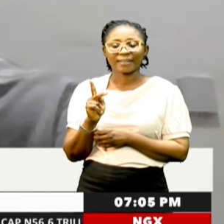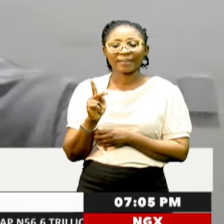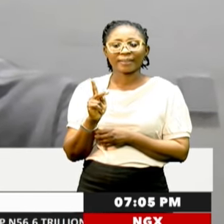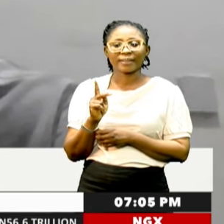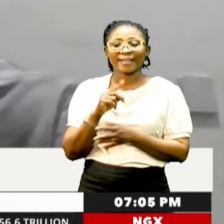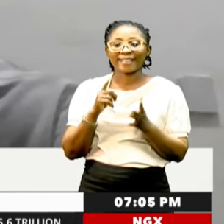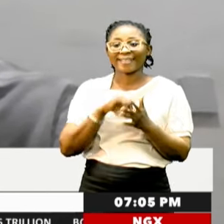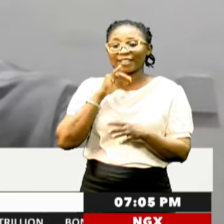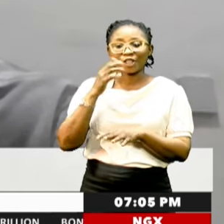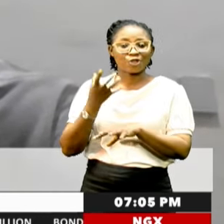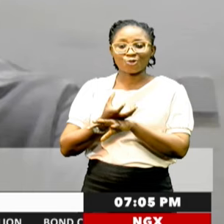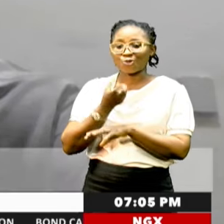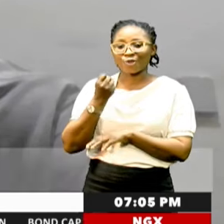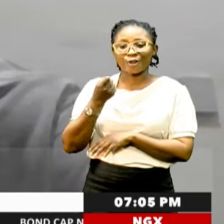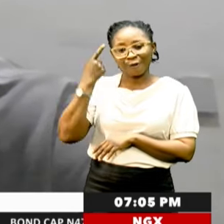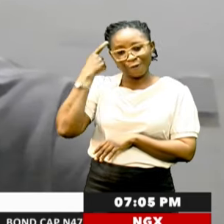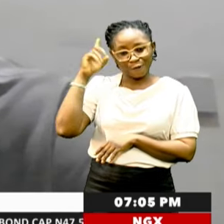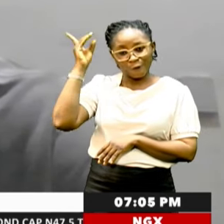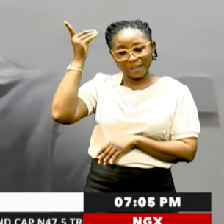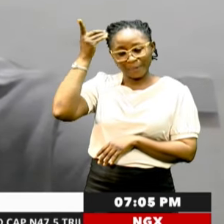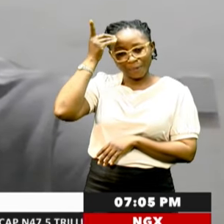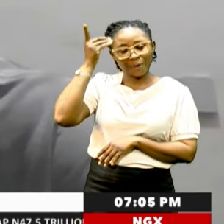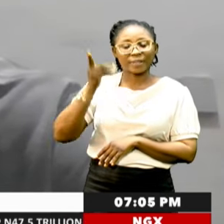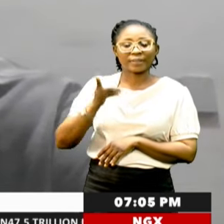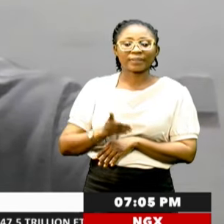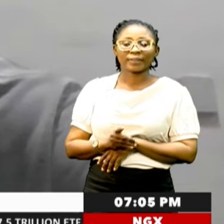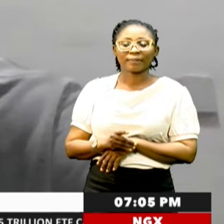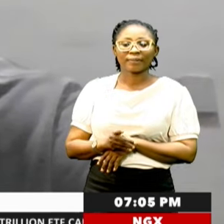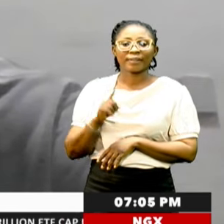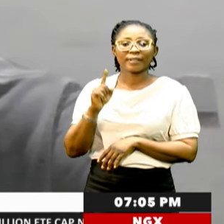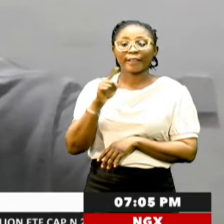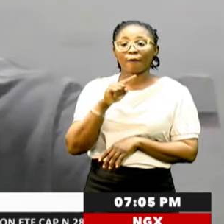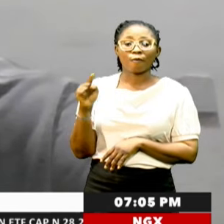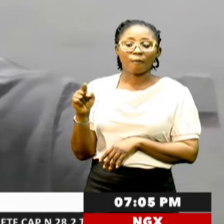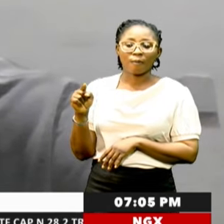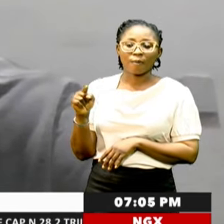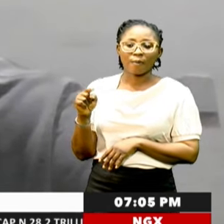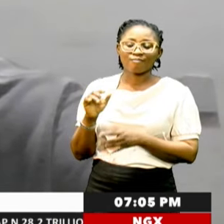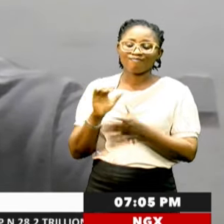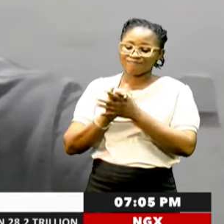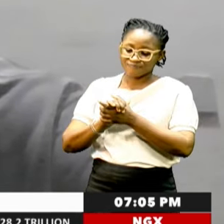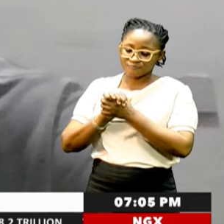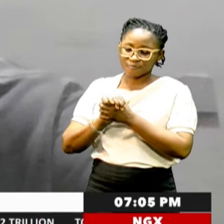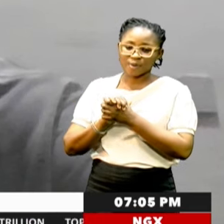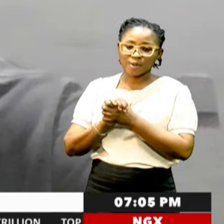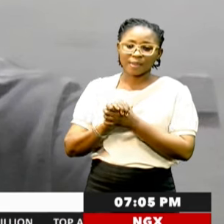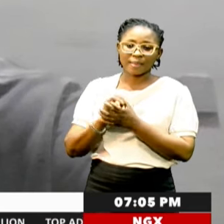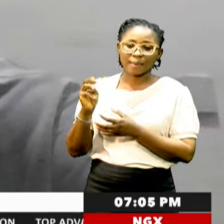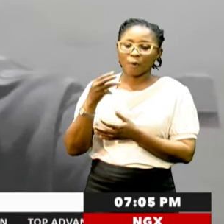This is a win, obviously, for democracy. And so, therefore, I heartily congratulate them.